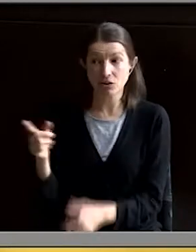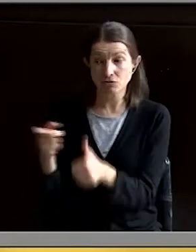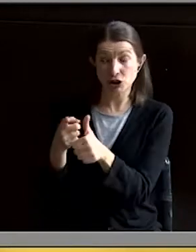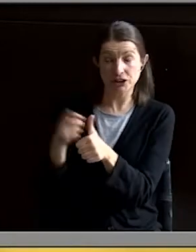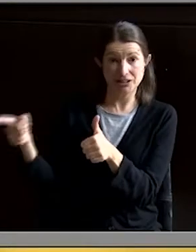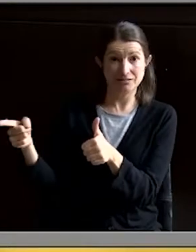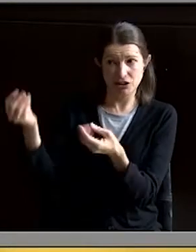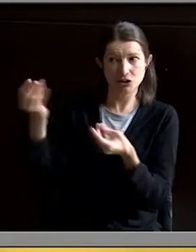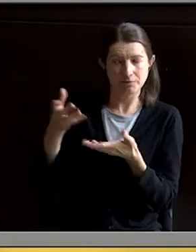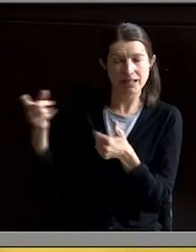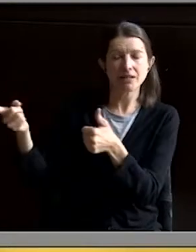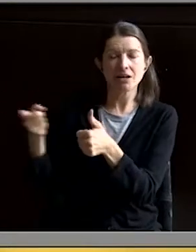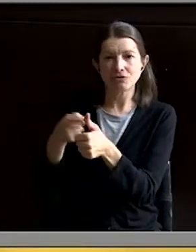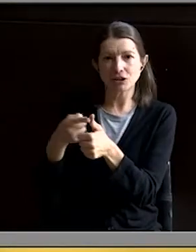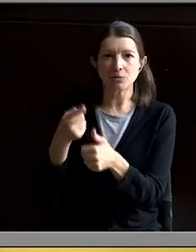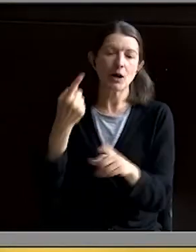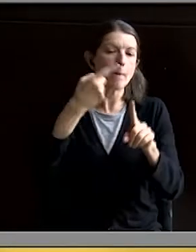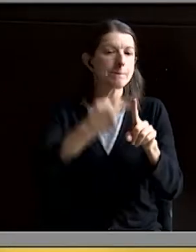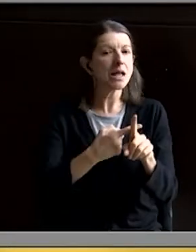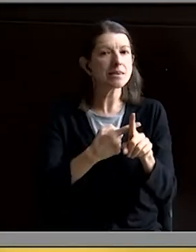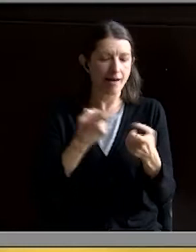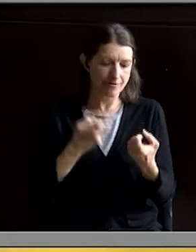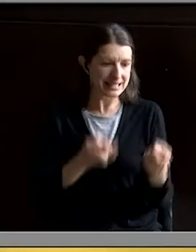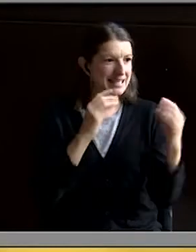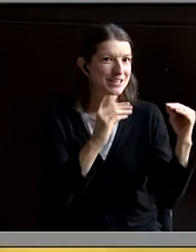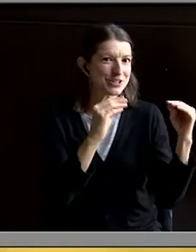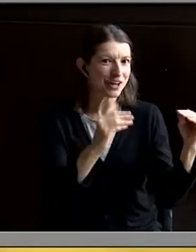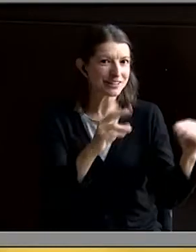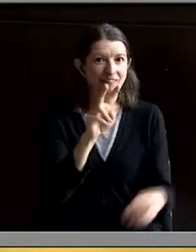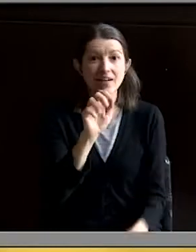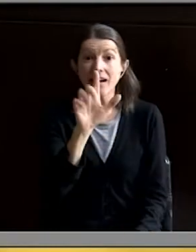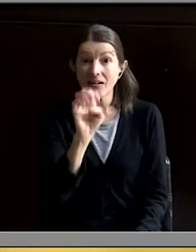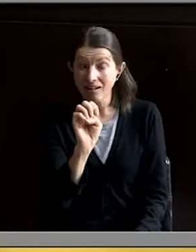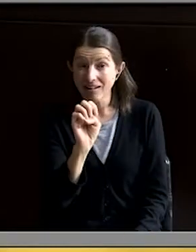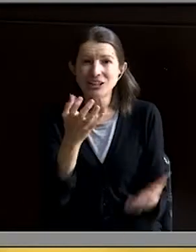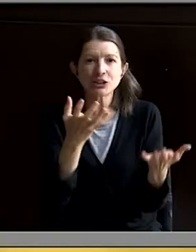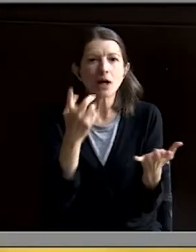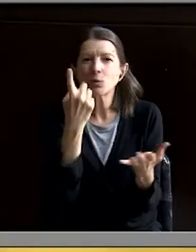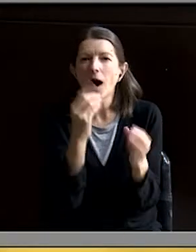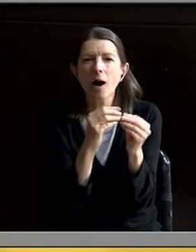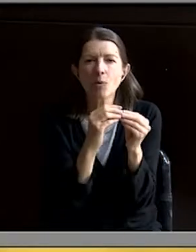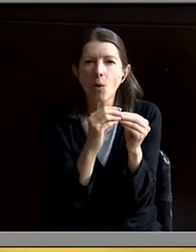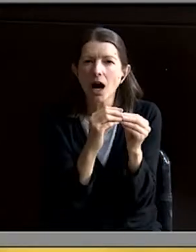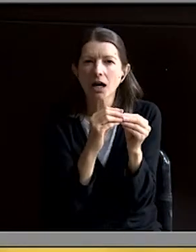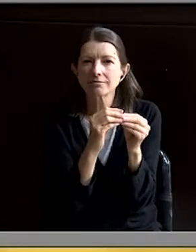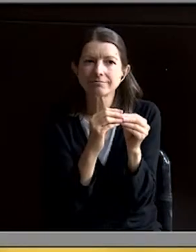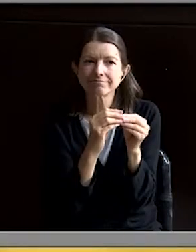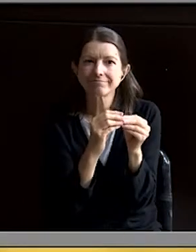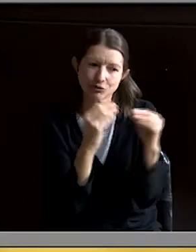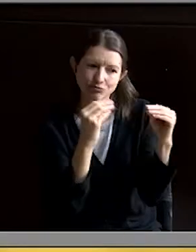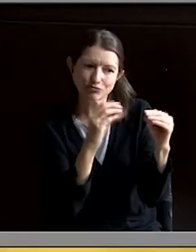she will enjoy a month of ski instructing in Vail because she wants to have one more season of